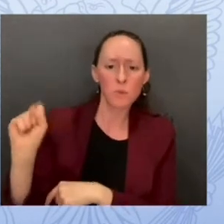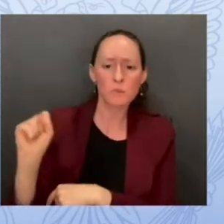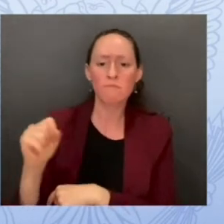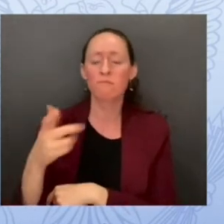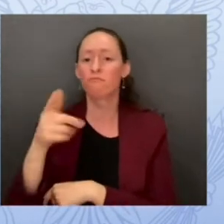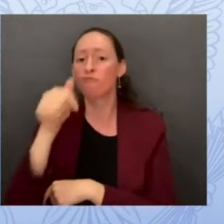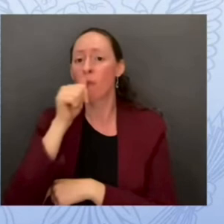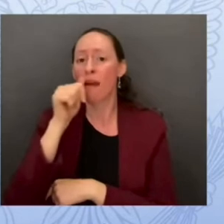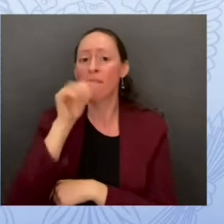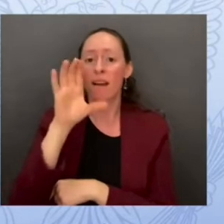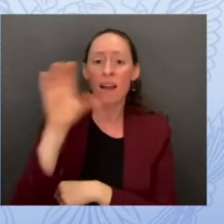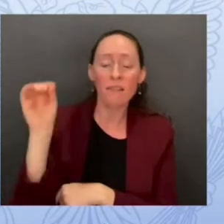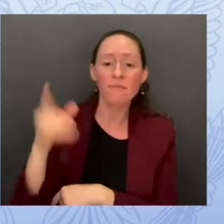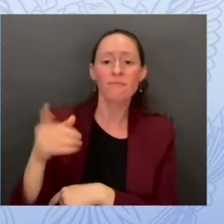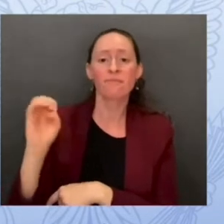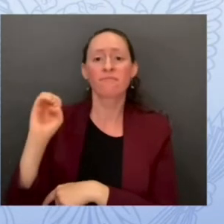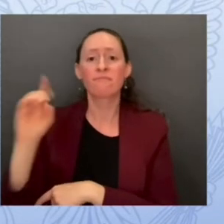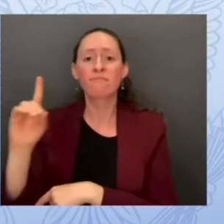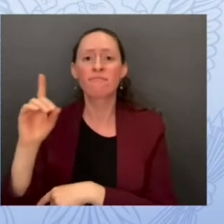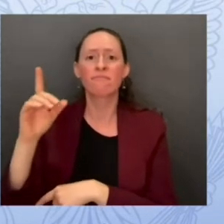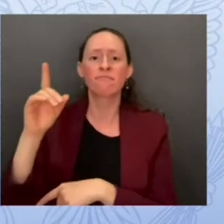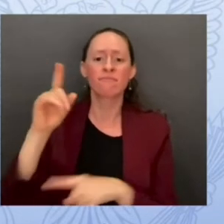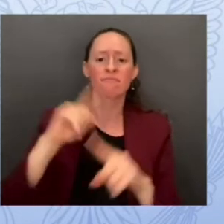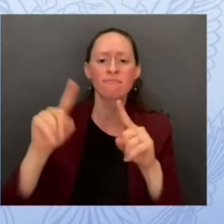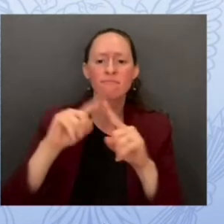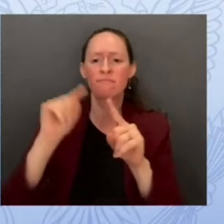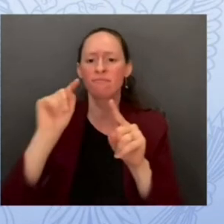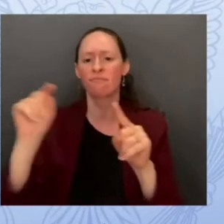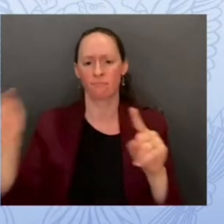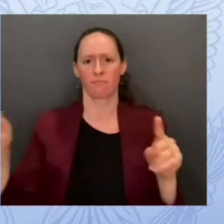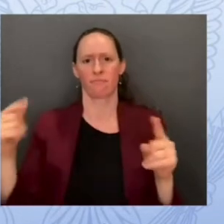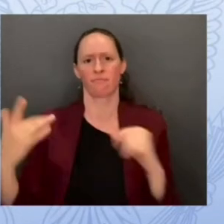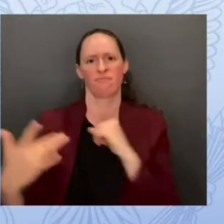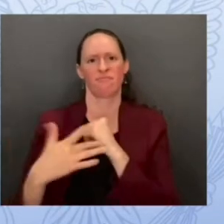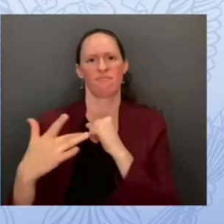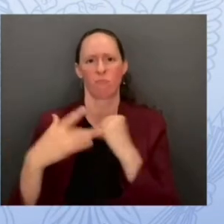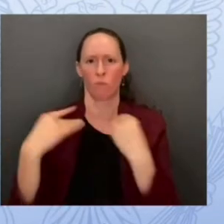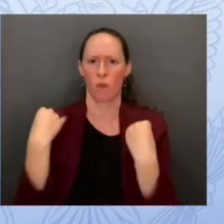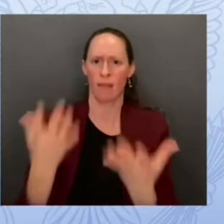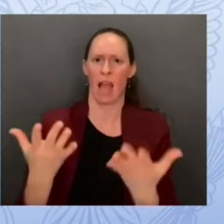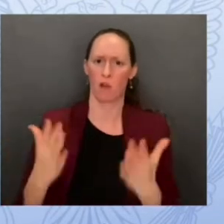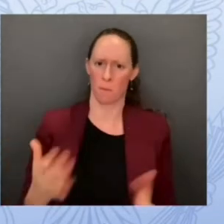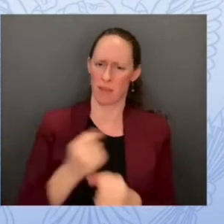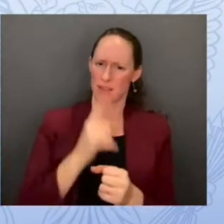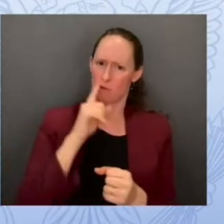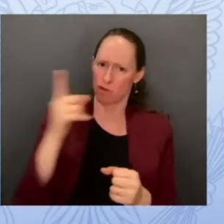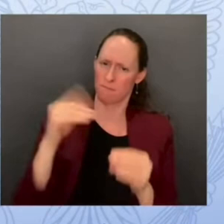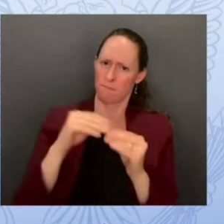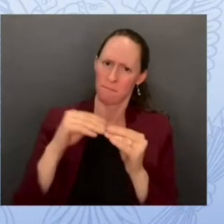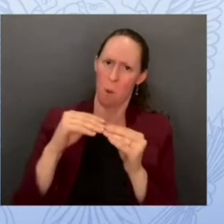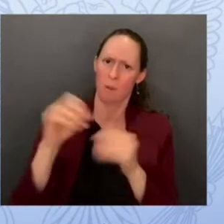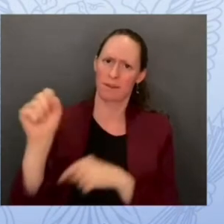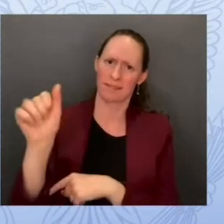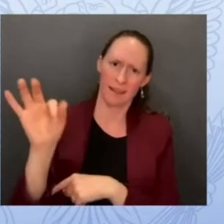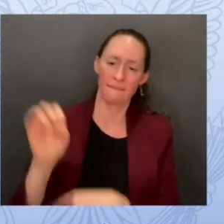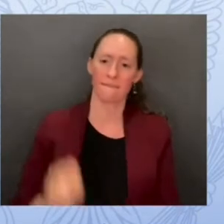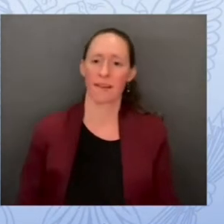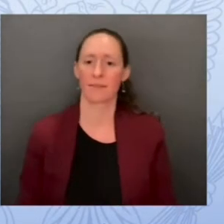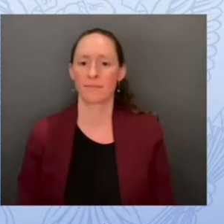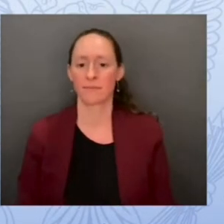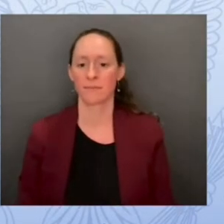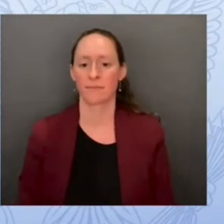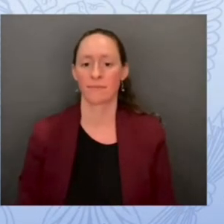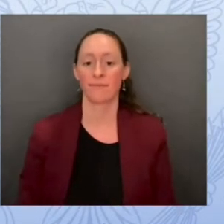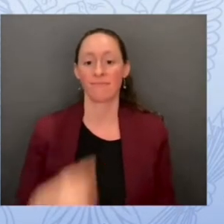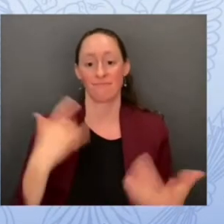in ensuring our schools are safe so in this next panel we'll turn to leading companies for some exciting announcements about the commitments